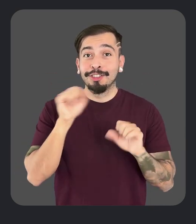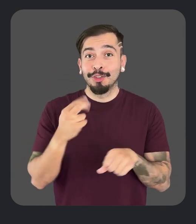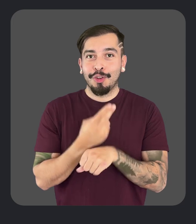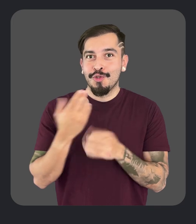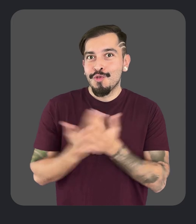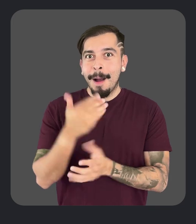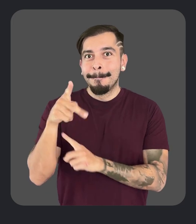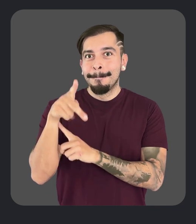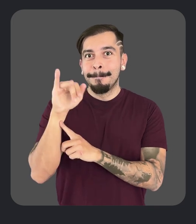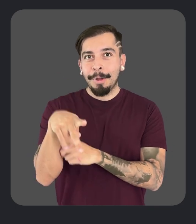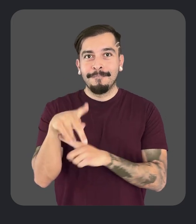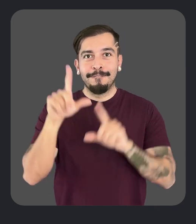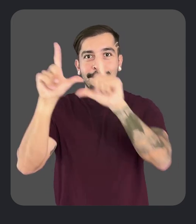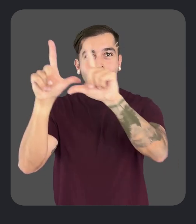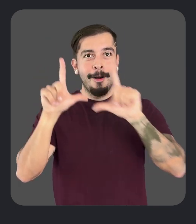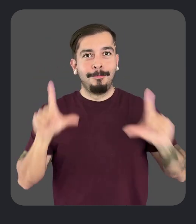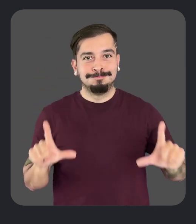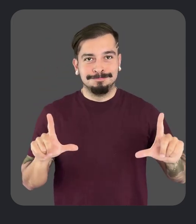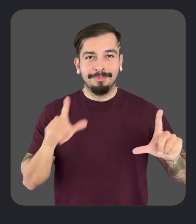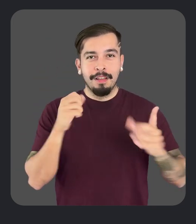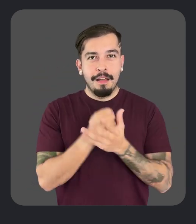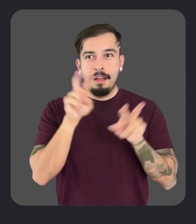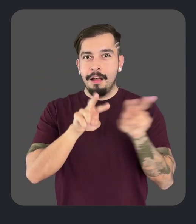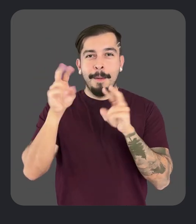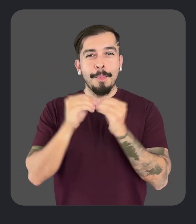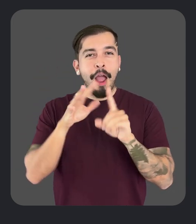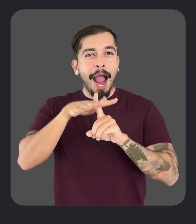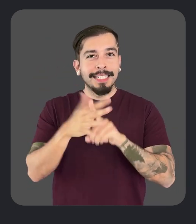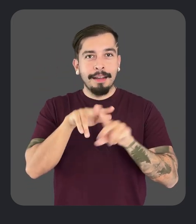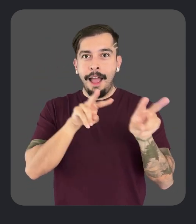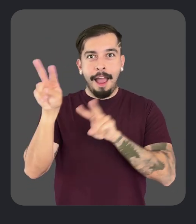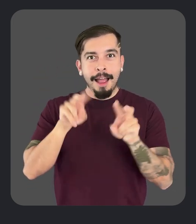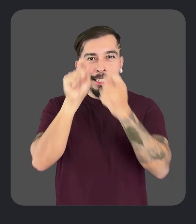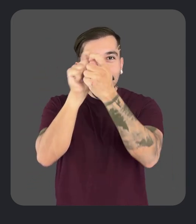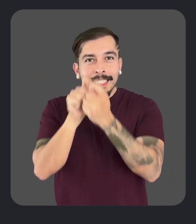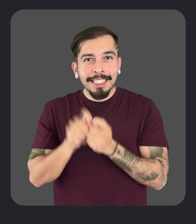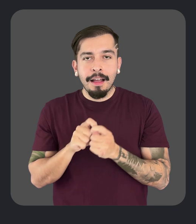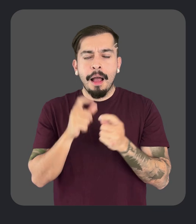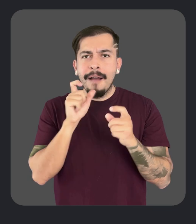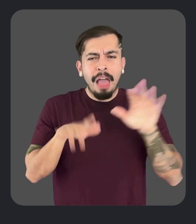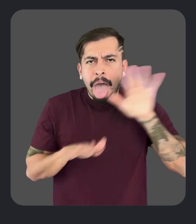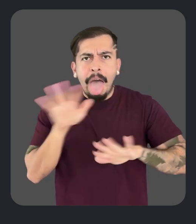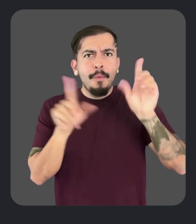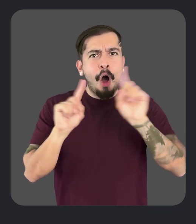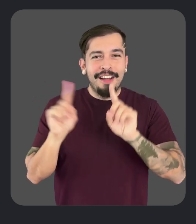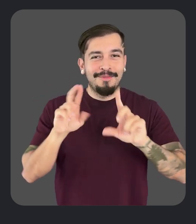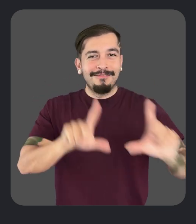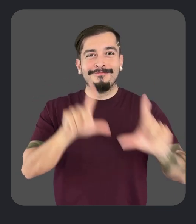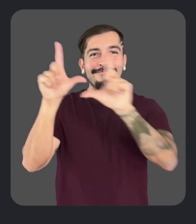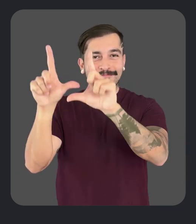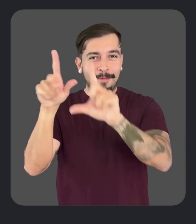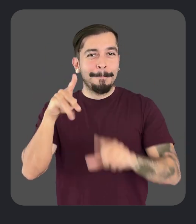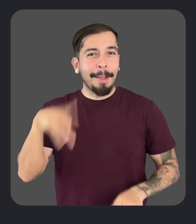You can also use the new picture-on-picture format to see both the bigger context of what you're looking at along with details on your screen without losing your